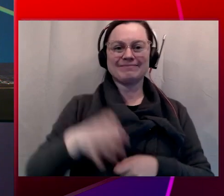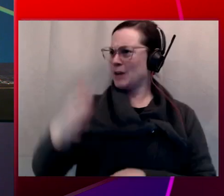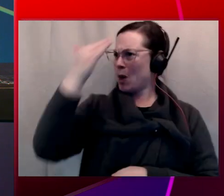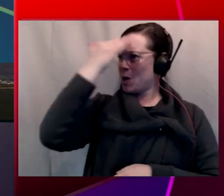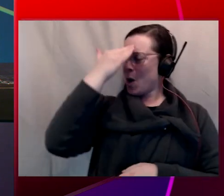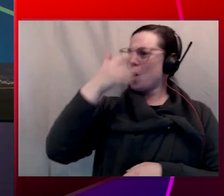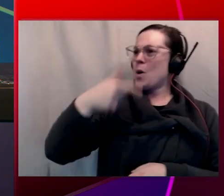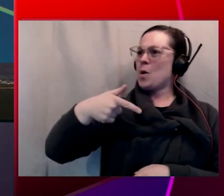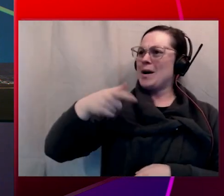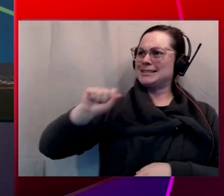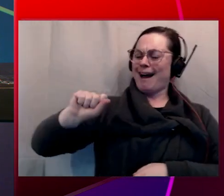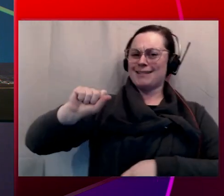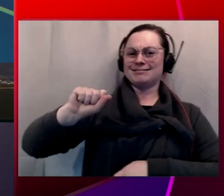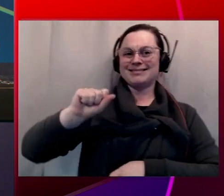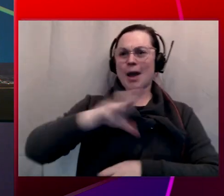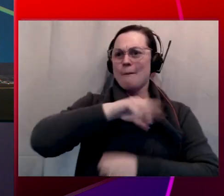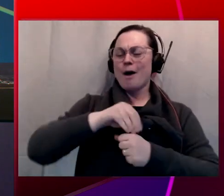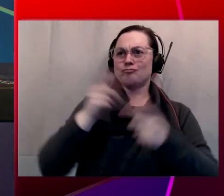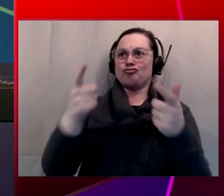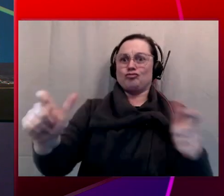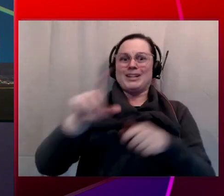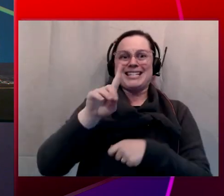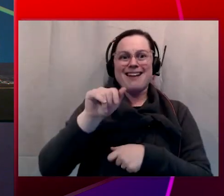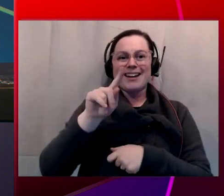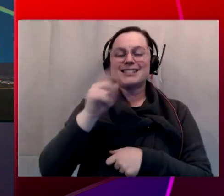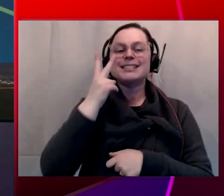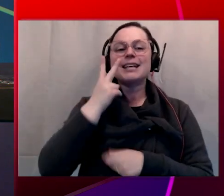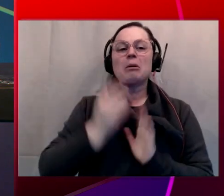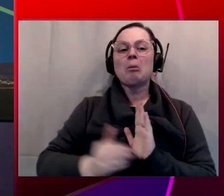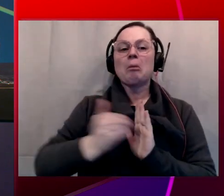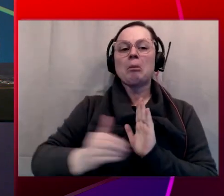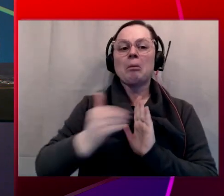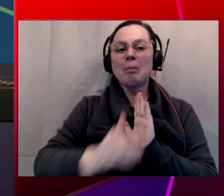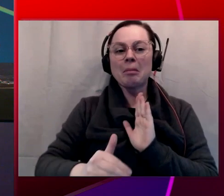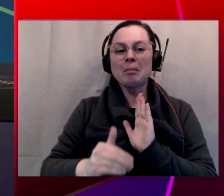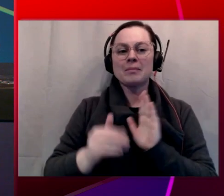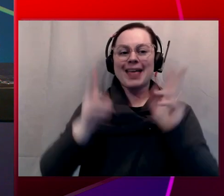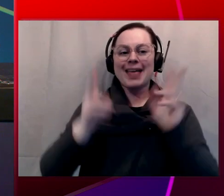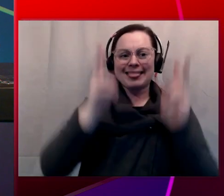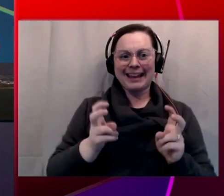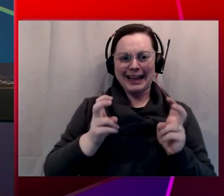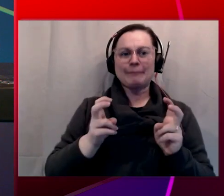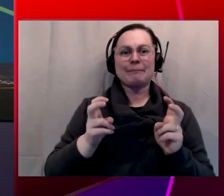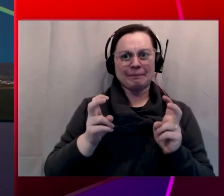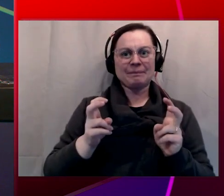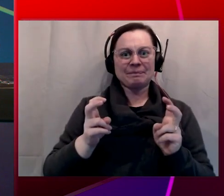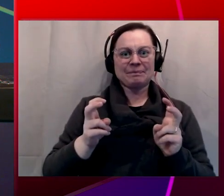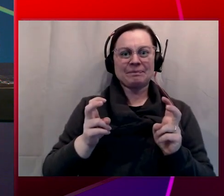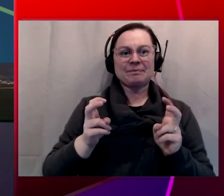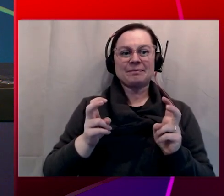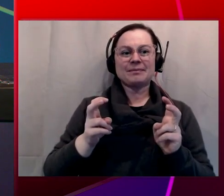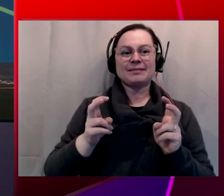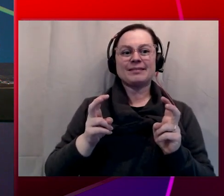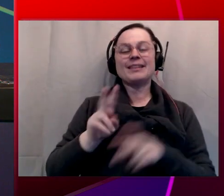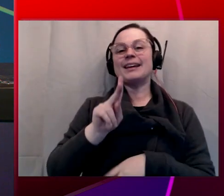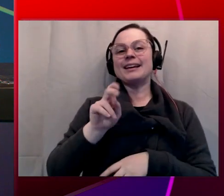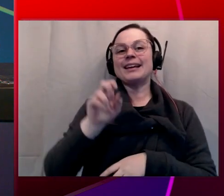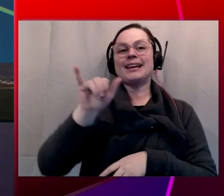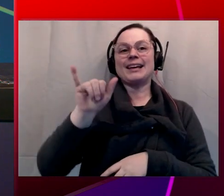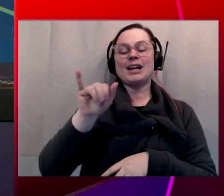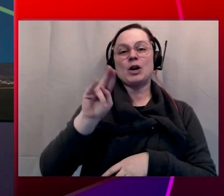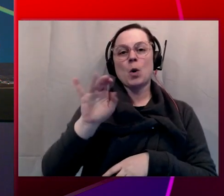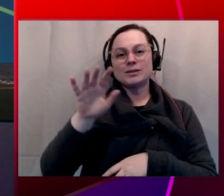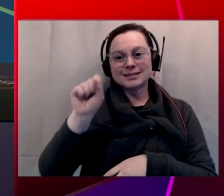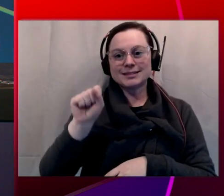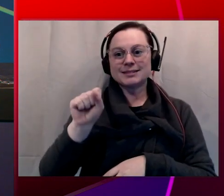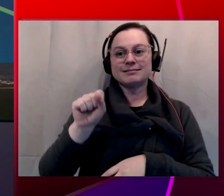big data and we see a recurring theme throughout reInvent and in the keynotes about AWS helping you